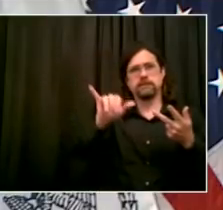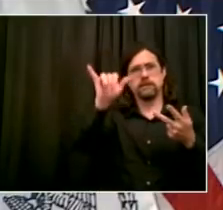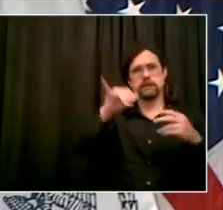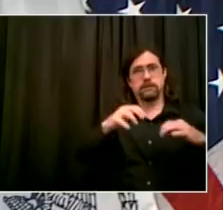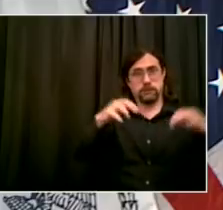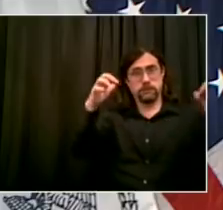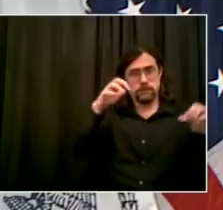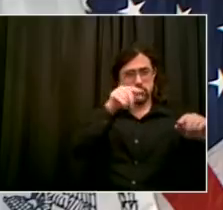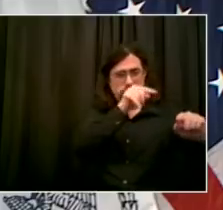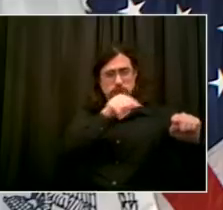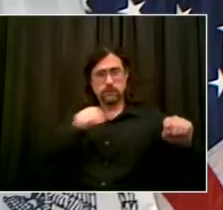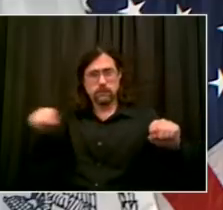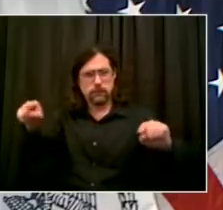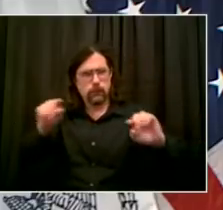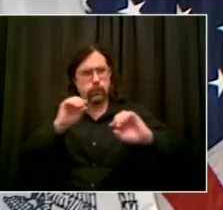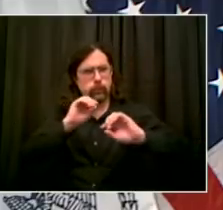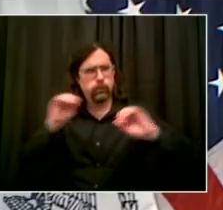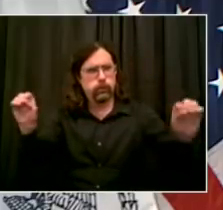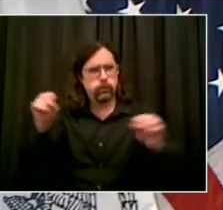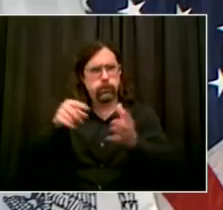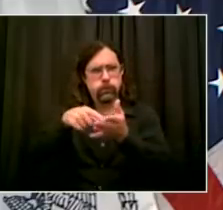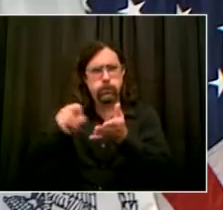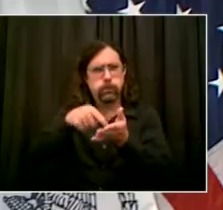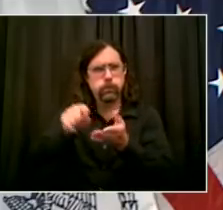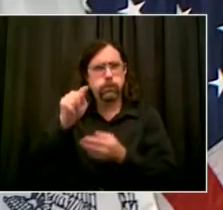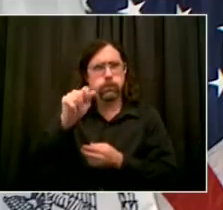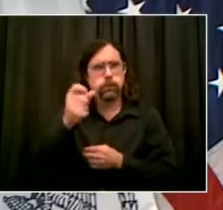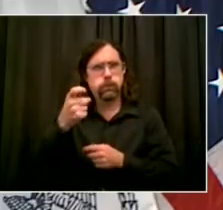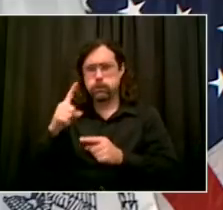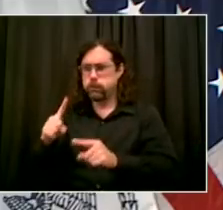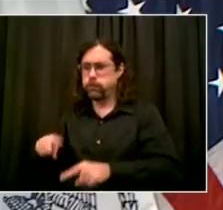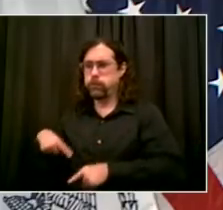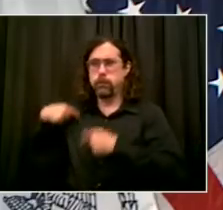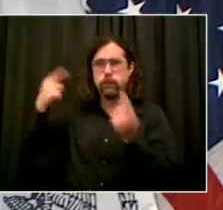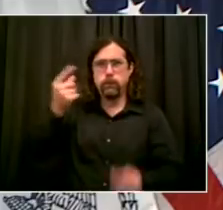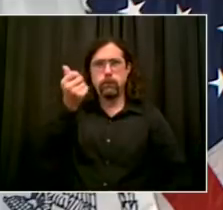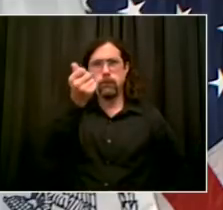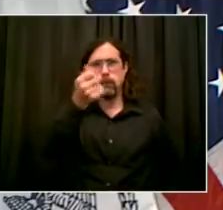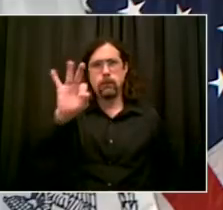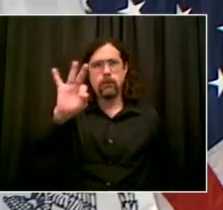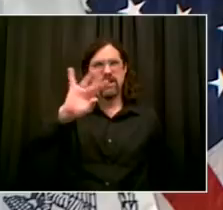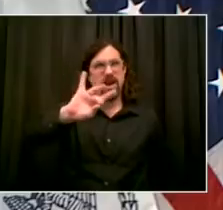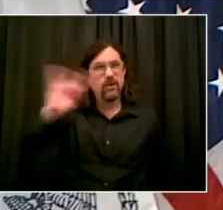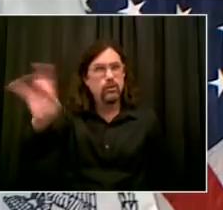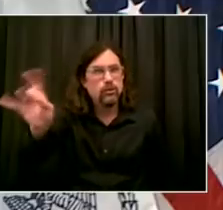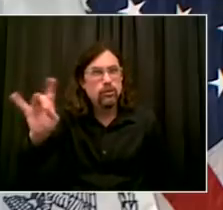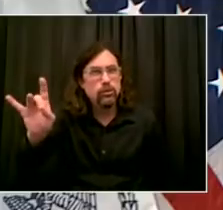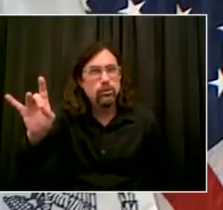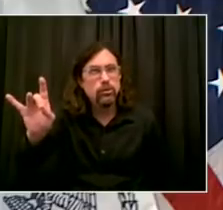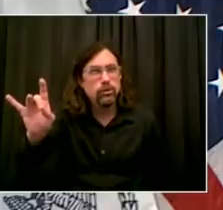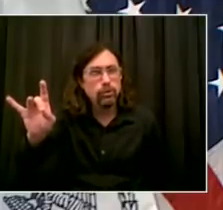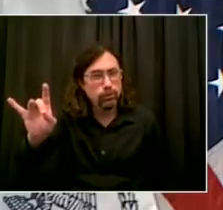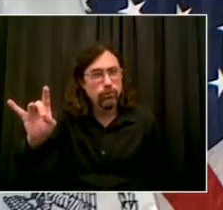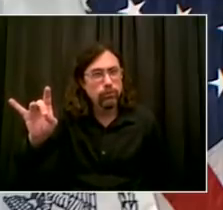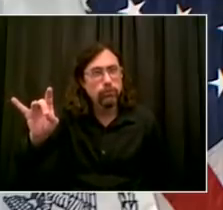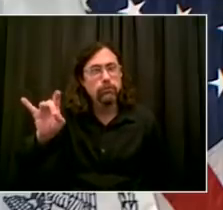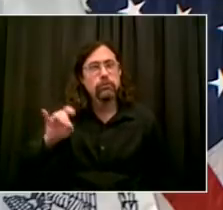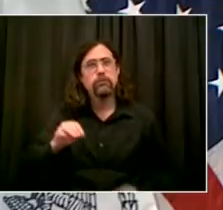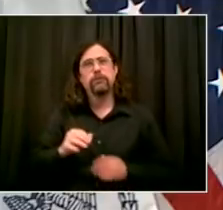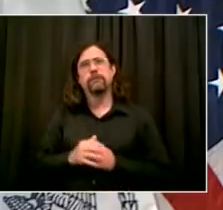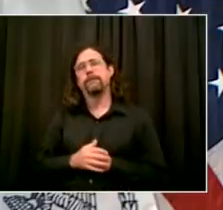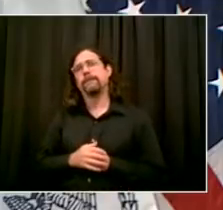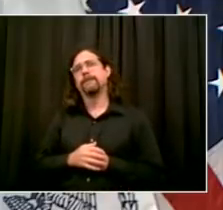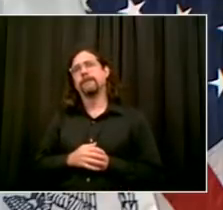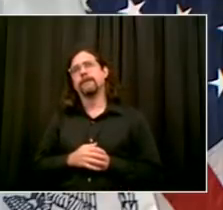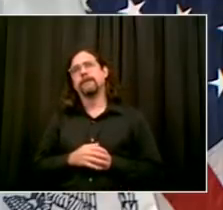work to keep any new stadiums from receiving those tax breaks, and pay the city an appropriate amount for renting public land in contrast